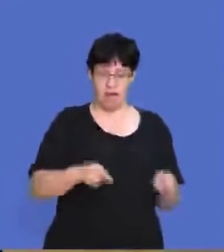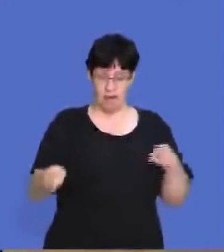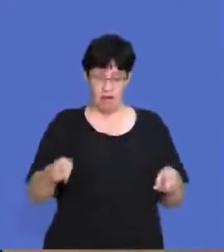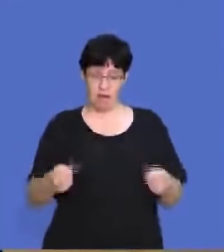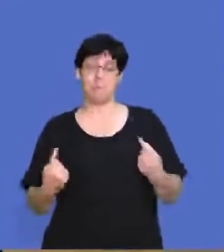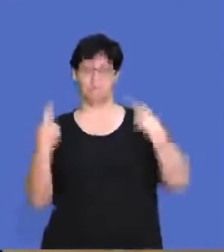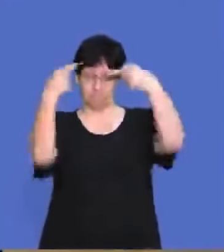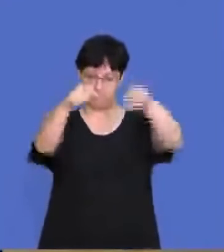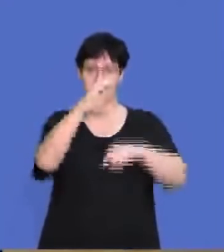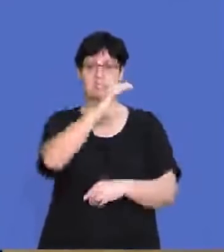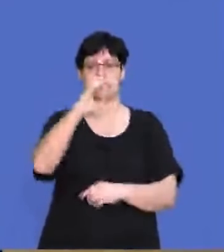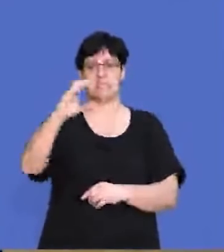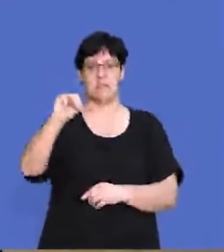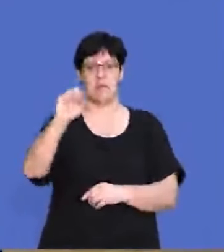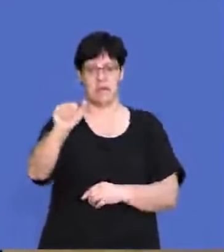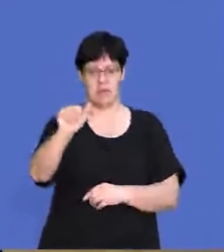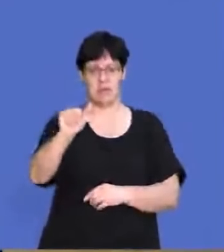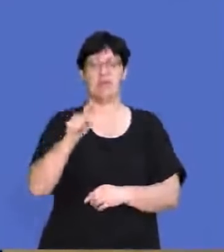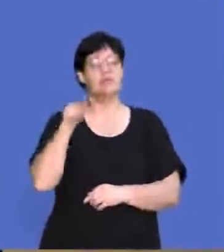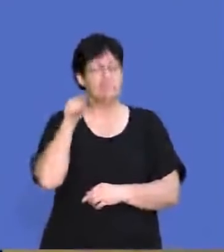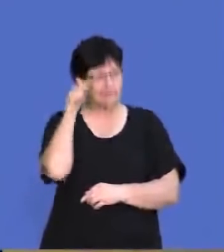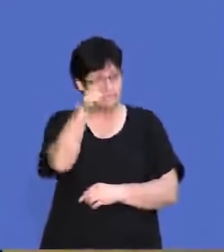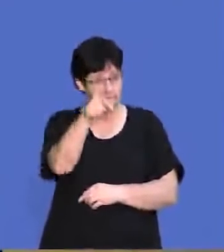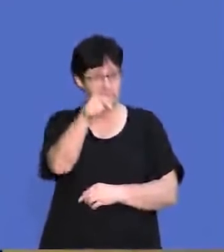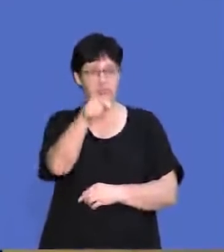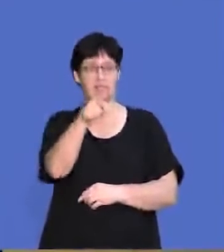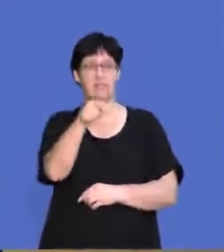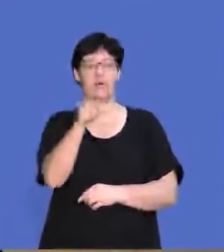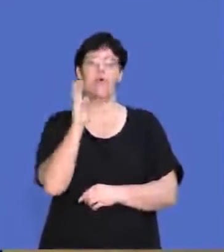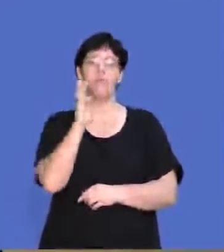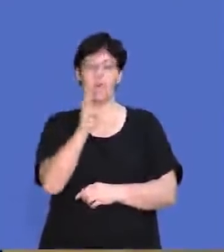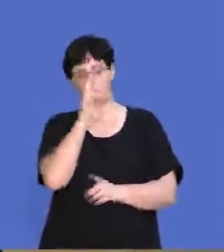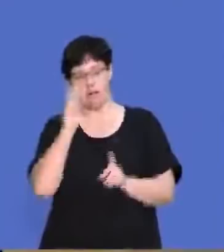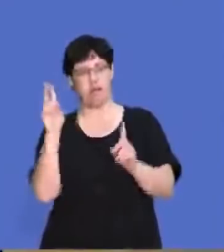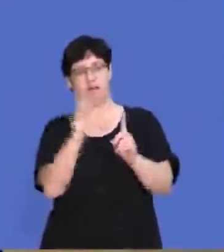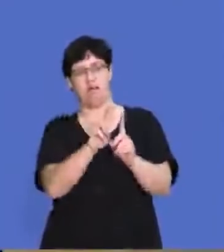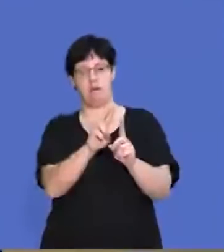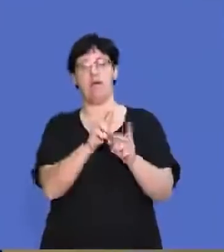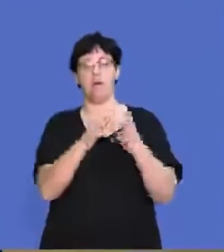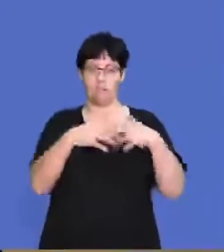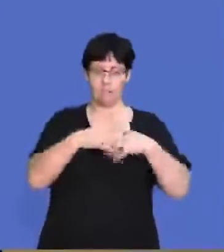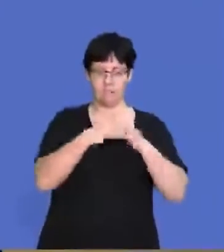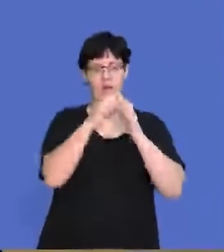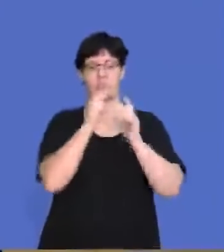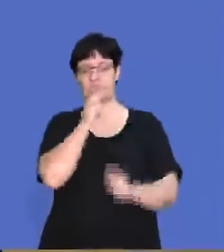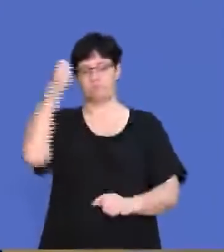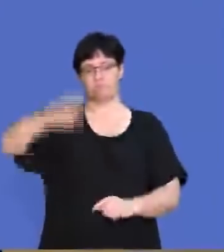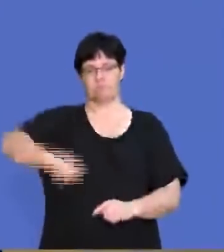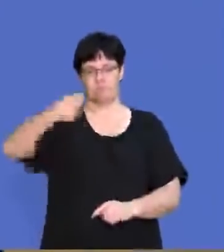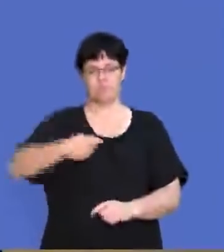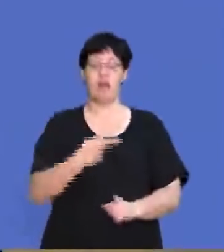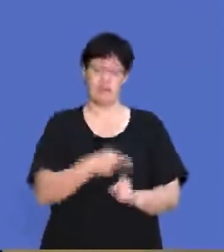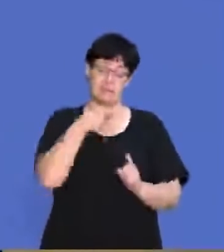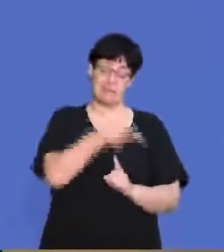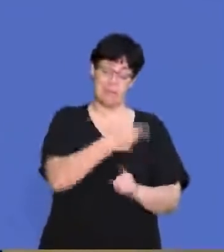they will go to the CCMA, and they will be objective, and they will set out a ruling that